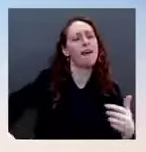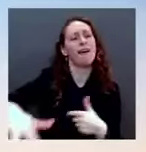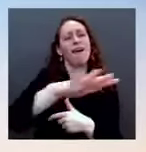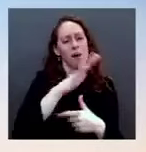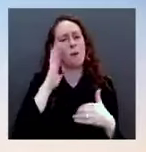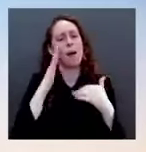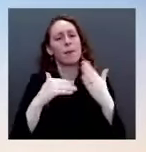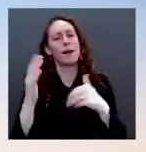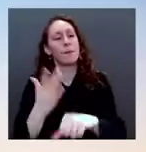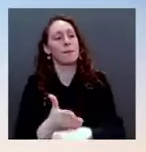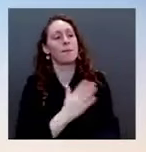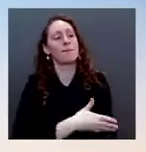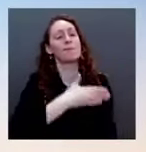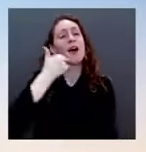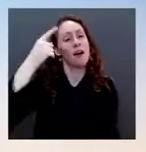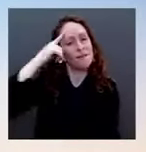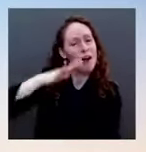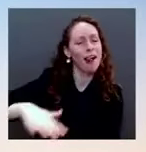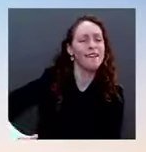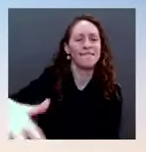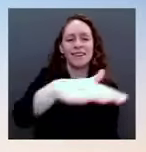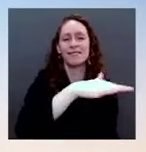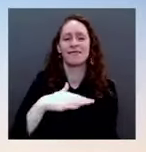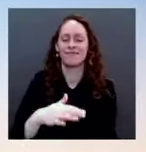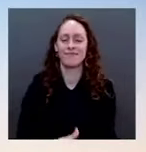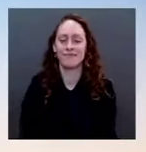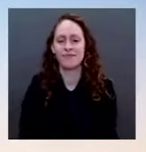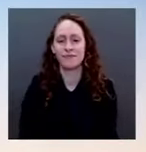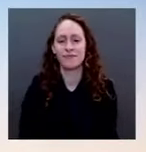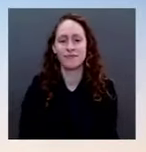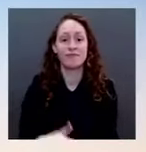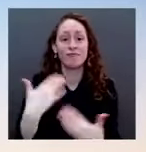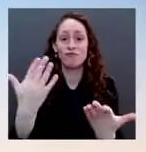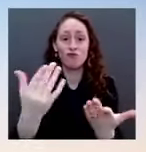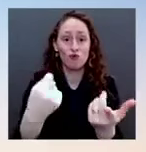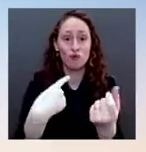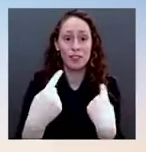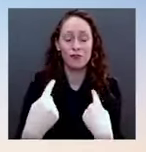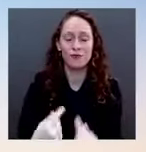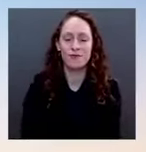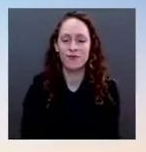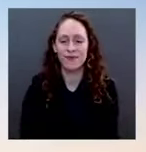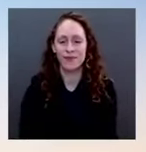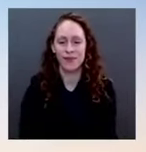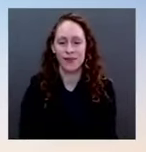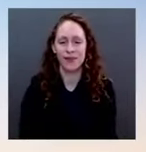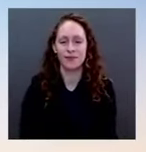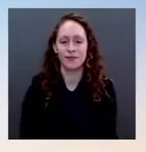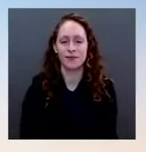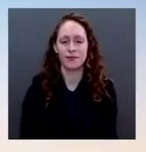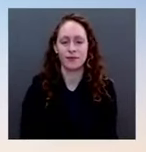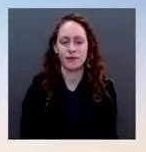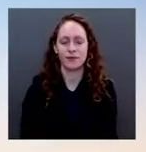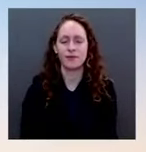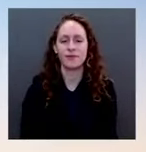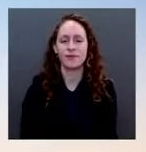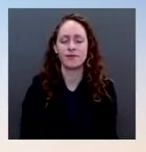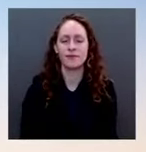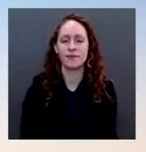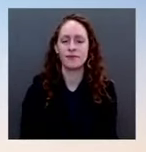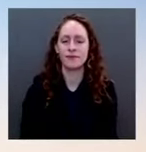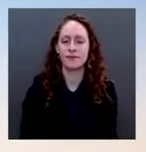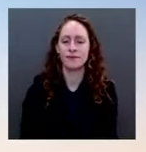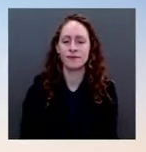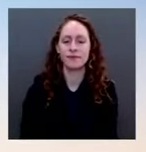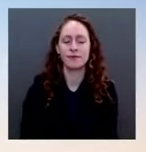Thank you very much. I was wondering if you could tell us what the response from some states to your whole neck of the woods has